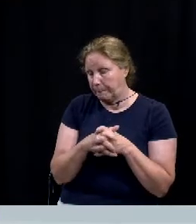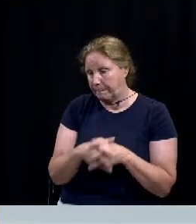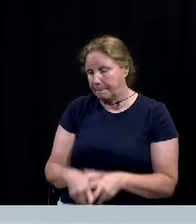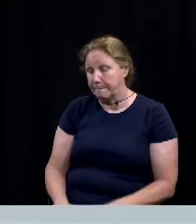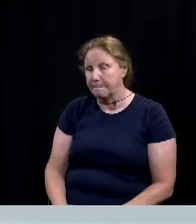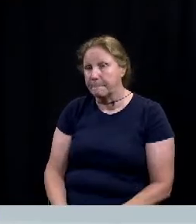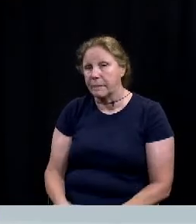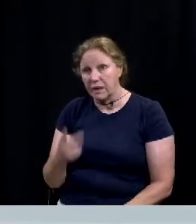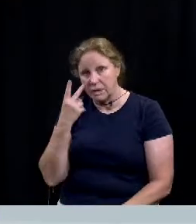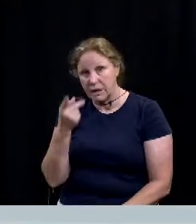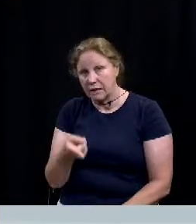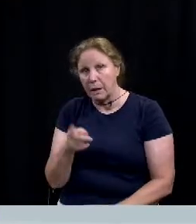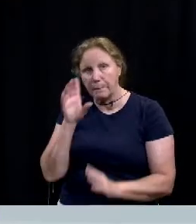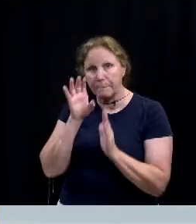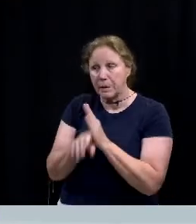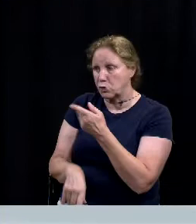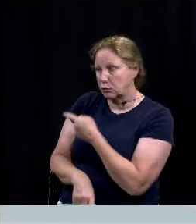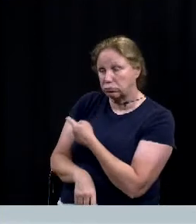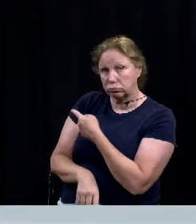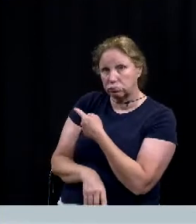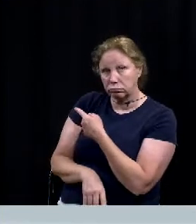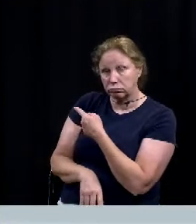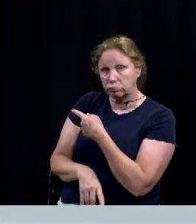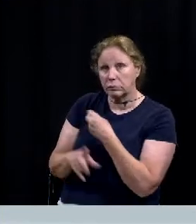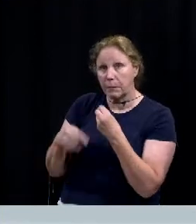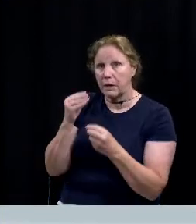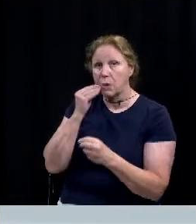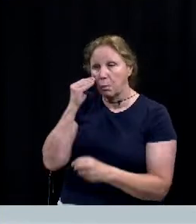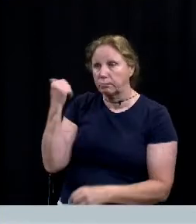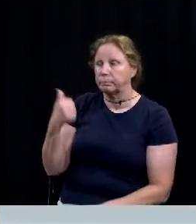And you can see the picture here of the home.